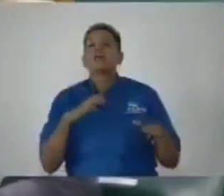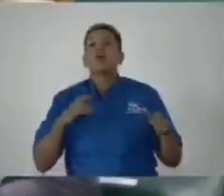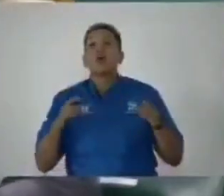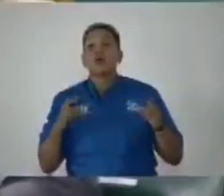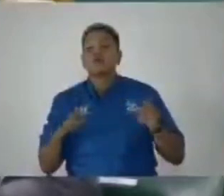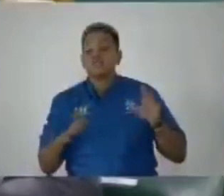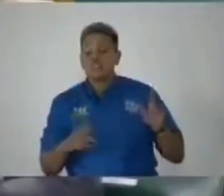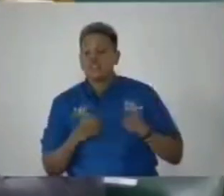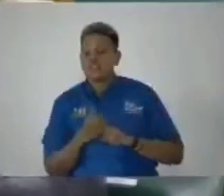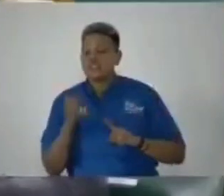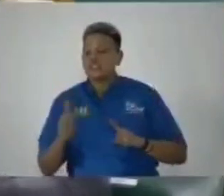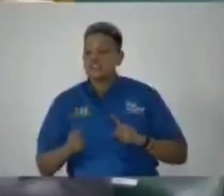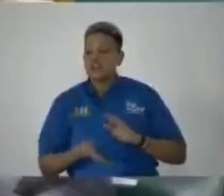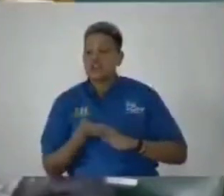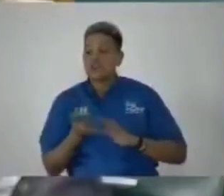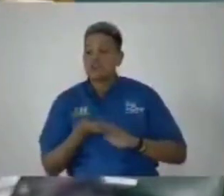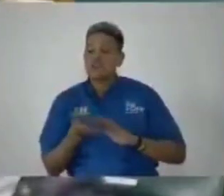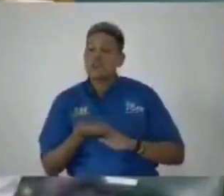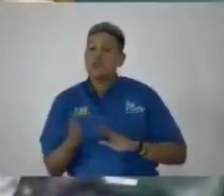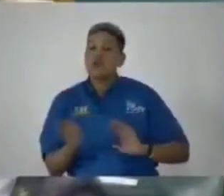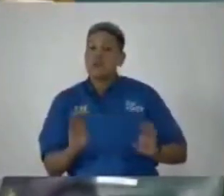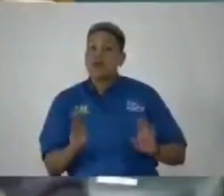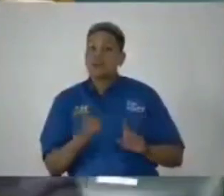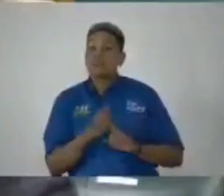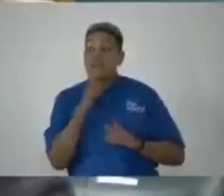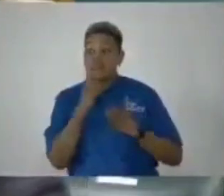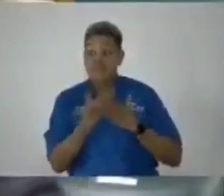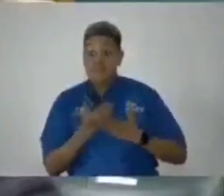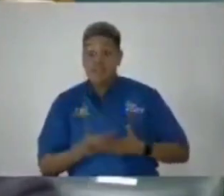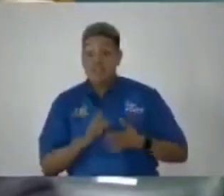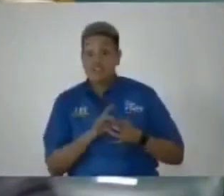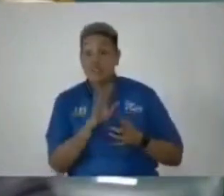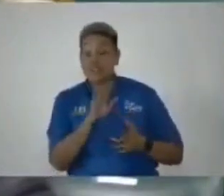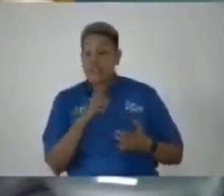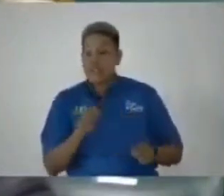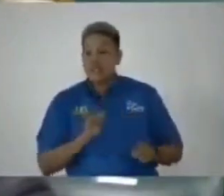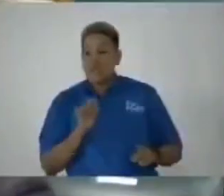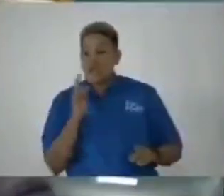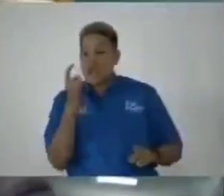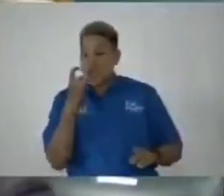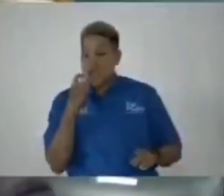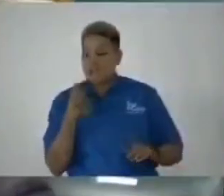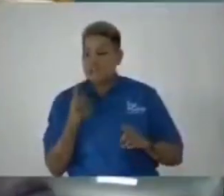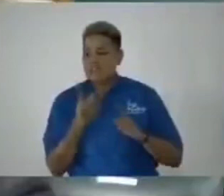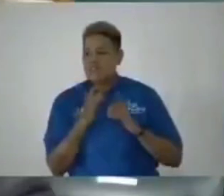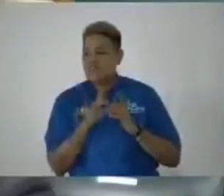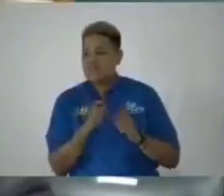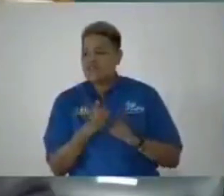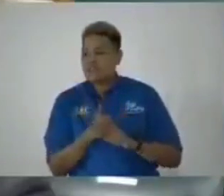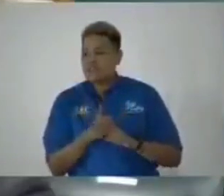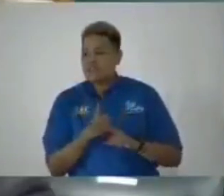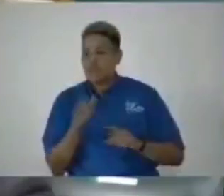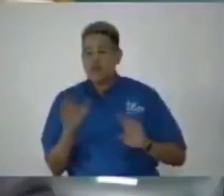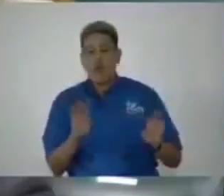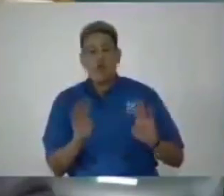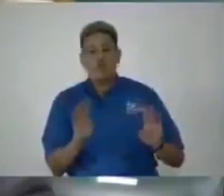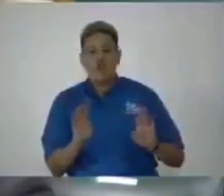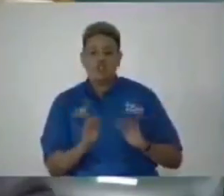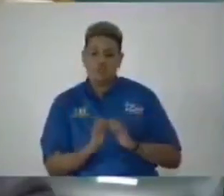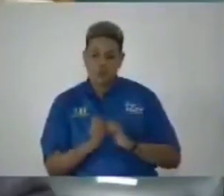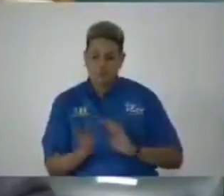should behave. The fact, Madam Speaker, is that I was asked a question about a code of conduct